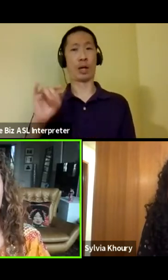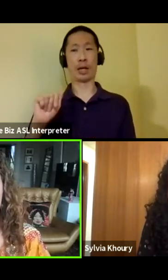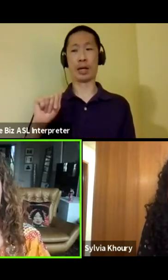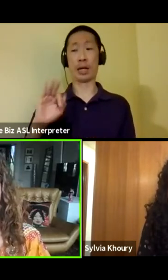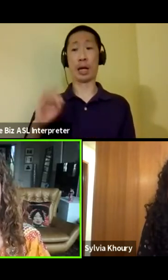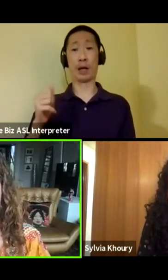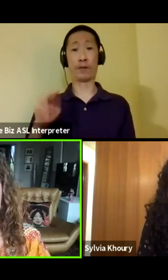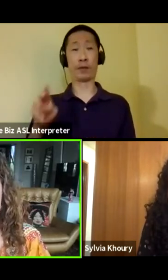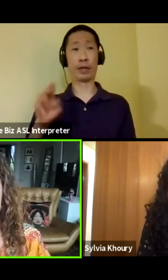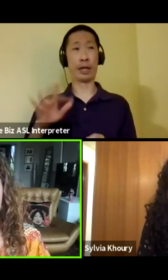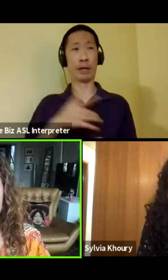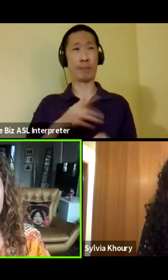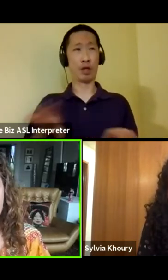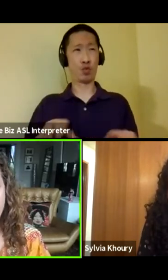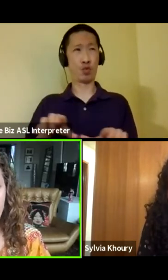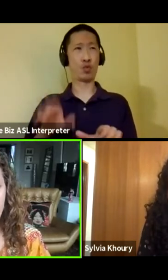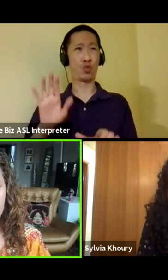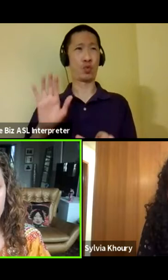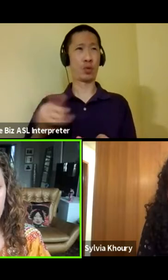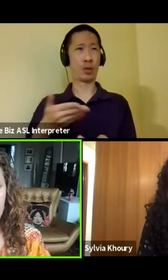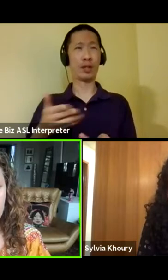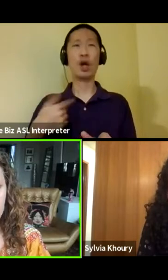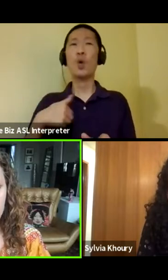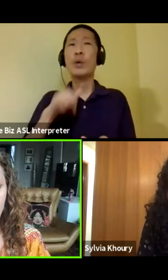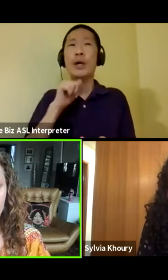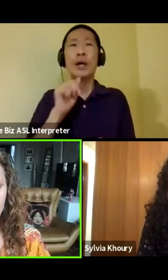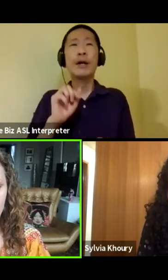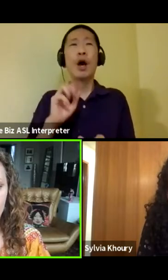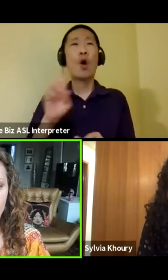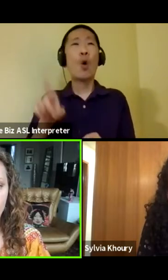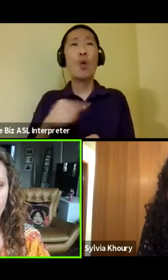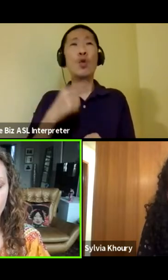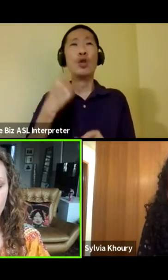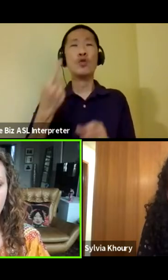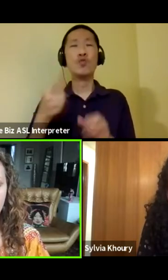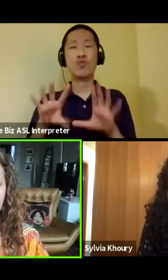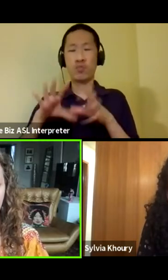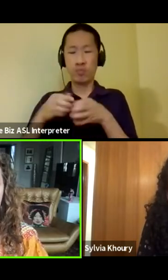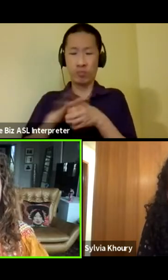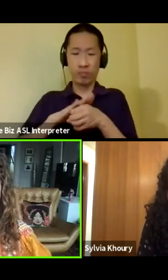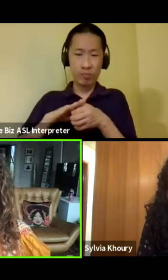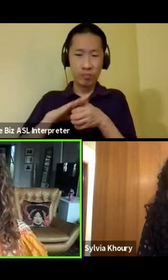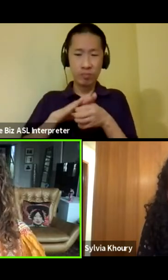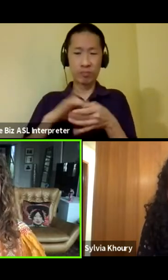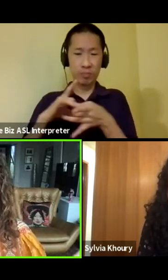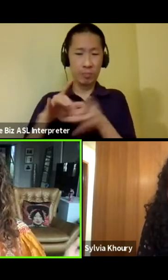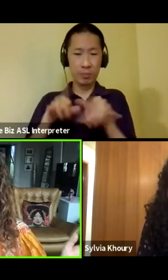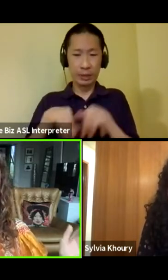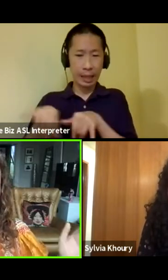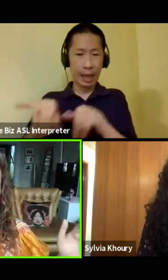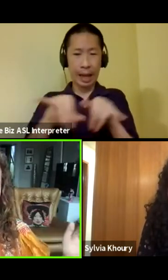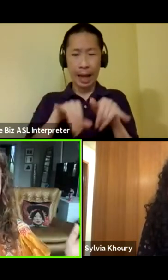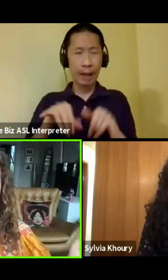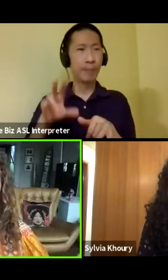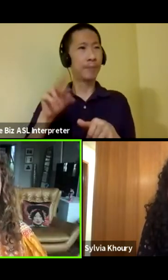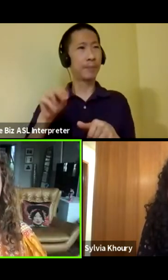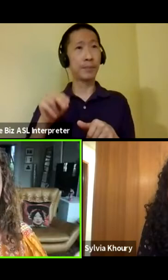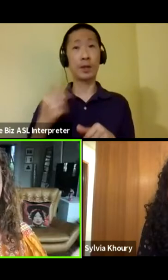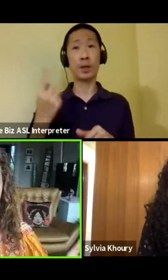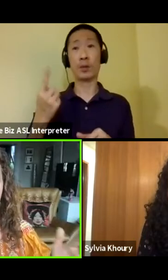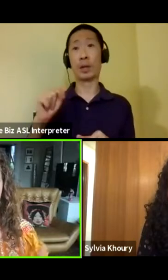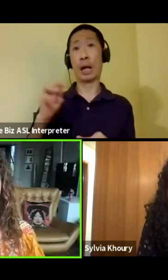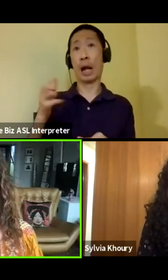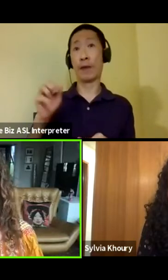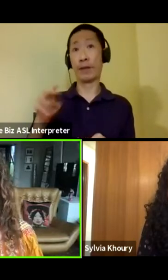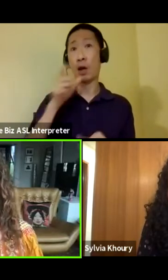do. And we're not a monolithic culture. So an Afghan who lived in Afghanistan